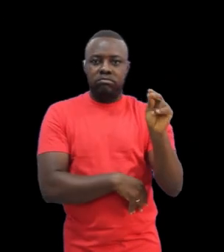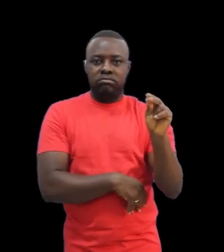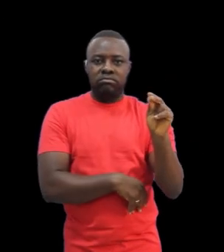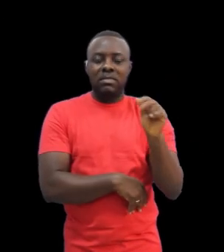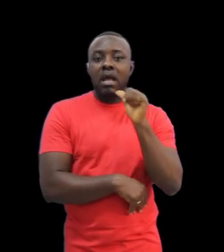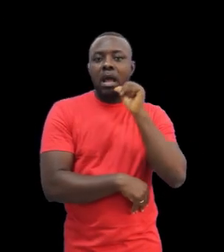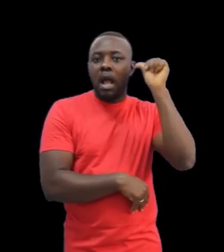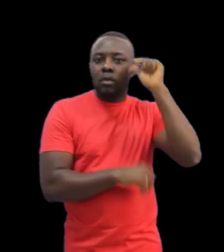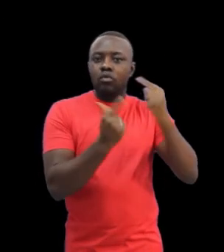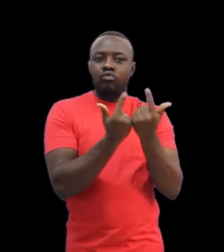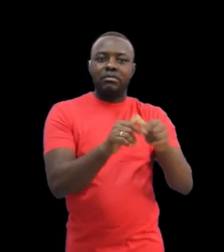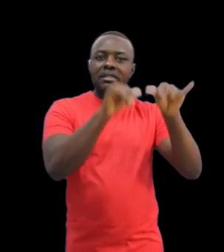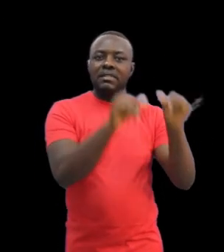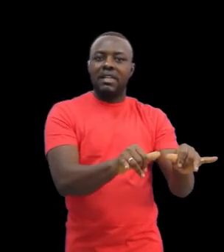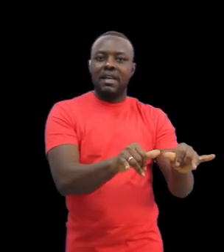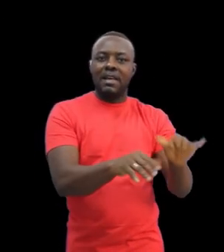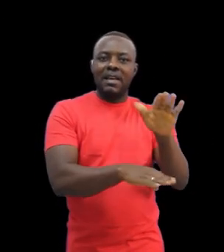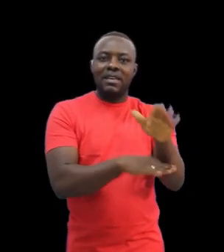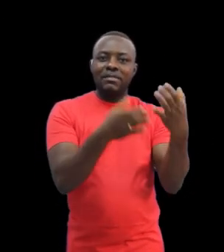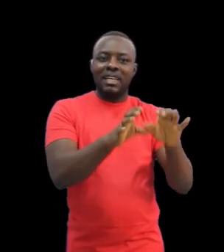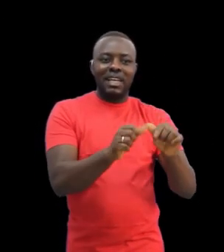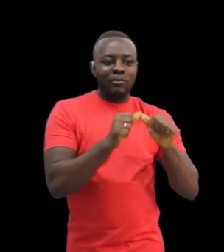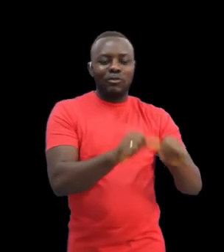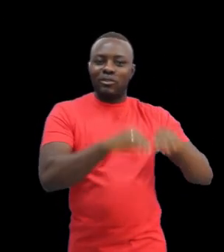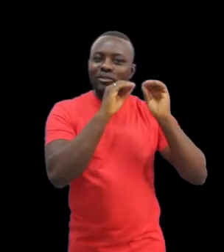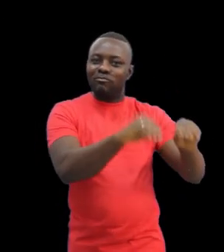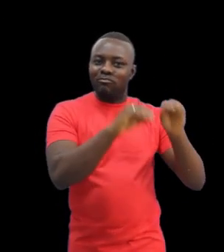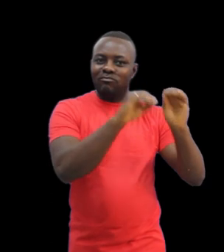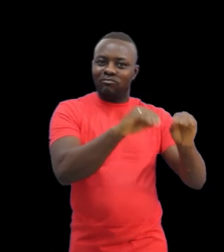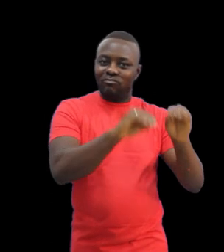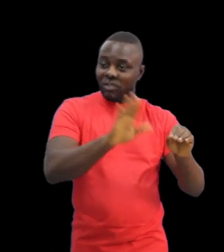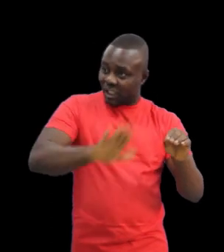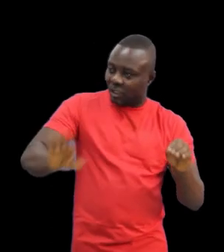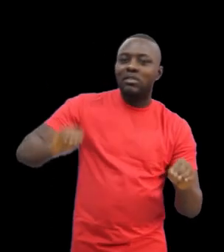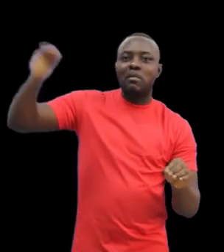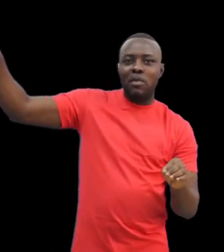and entrusted to run that part of the mission.